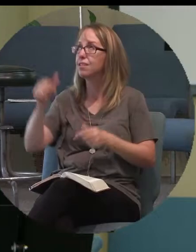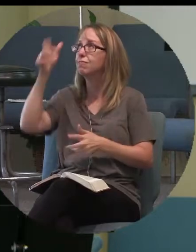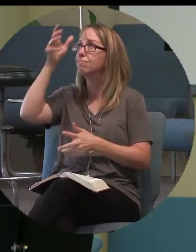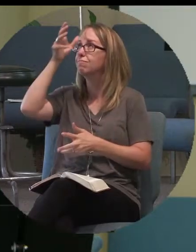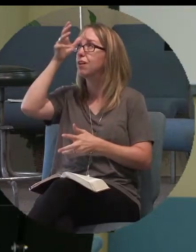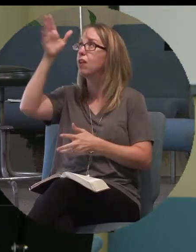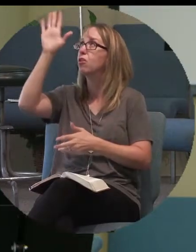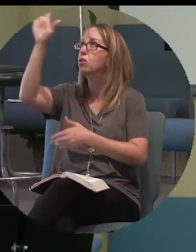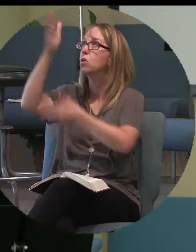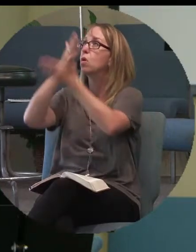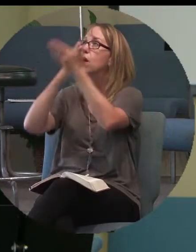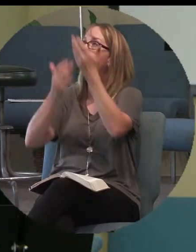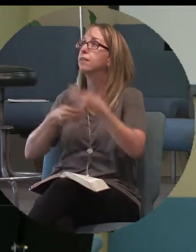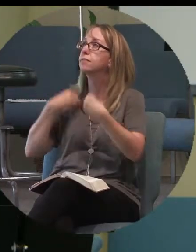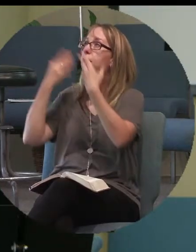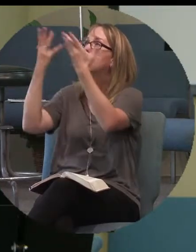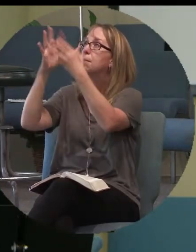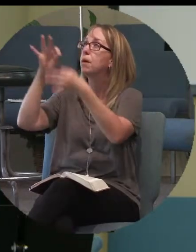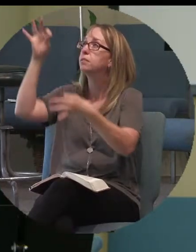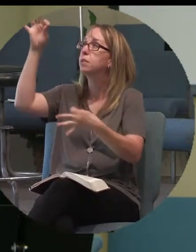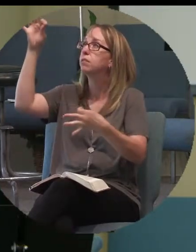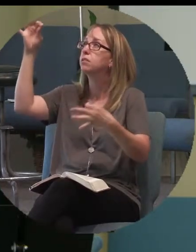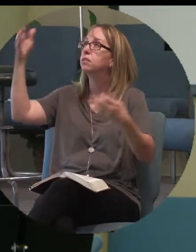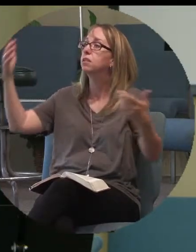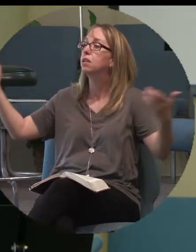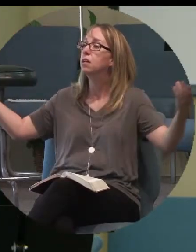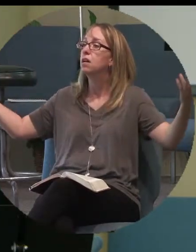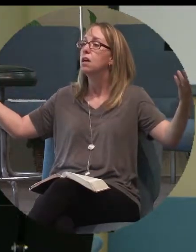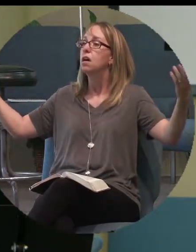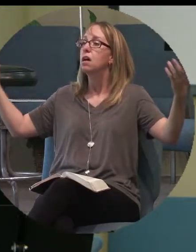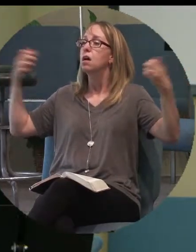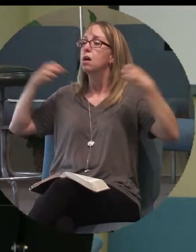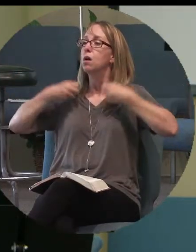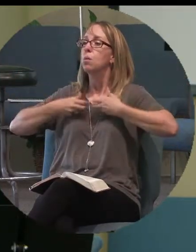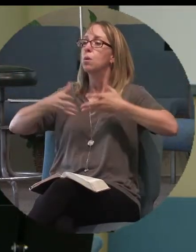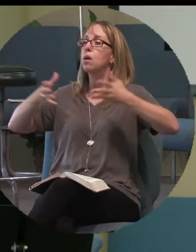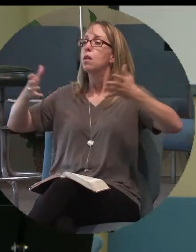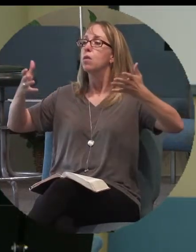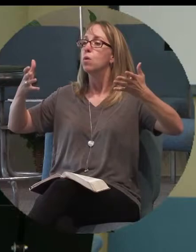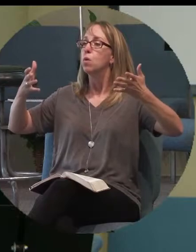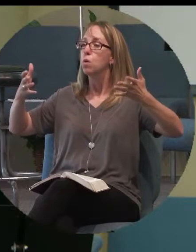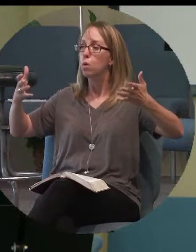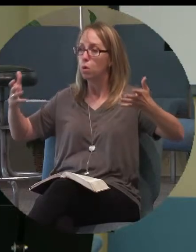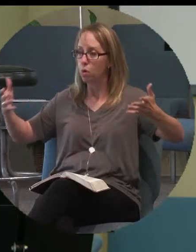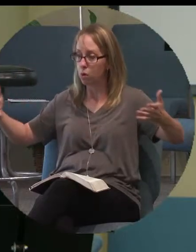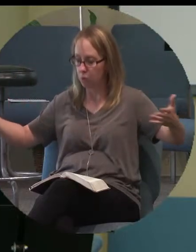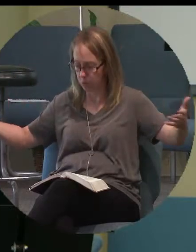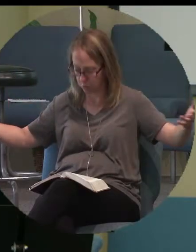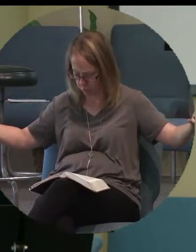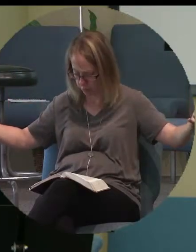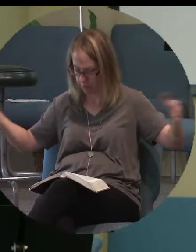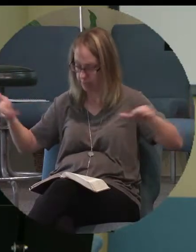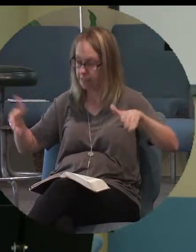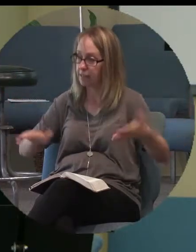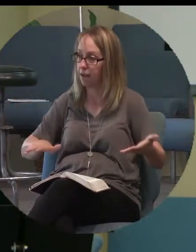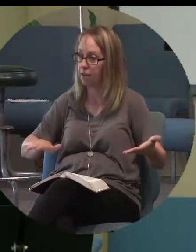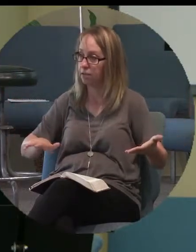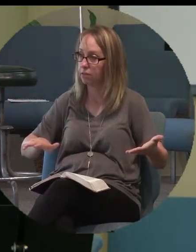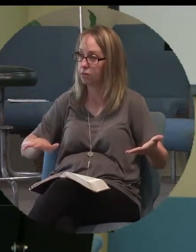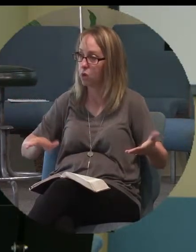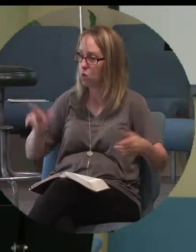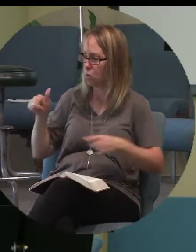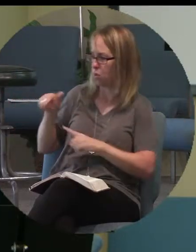my spirit. Having said this, he breathed his last breath. Now, when the centurion saw what had happened,